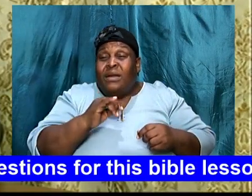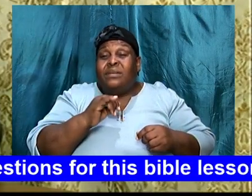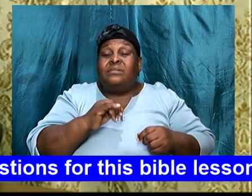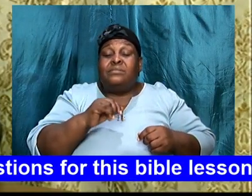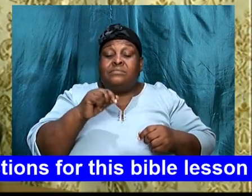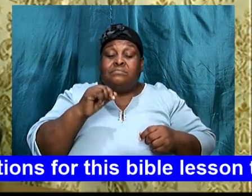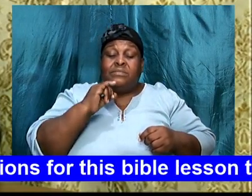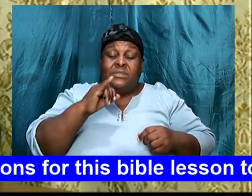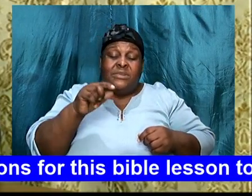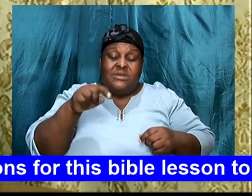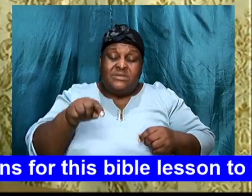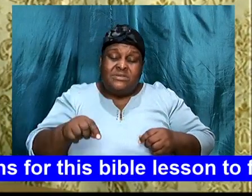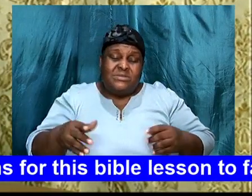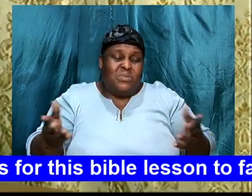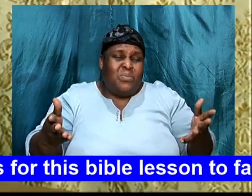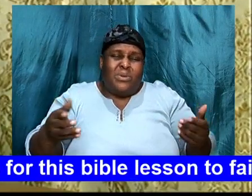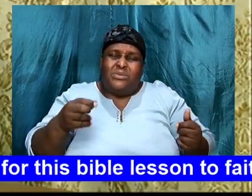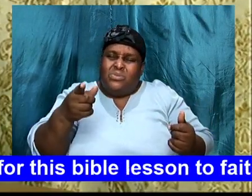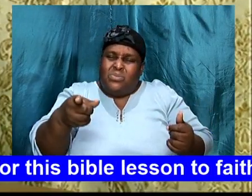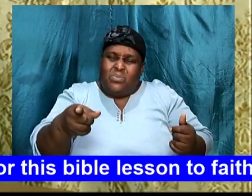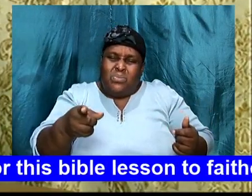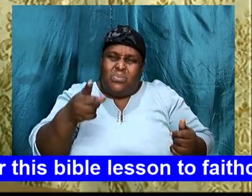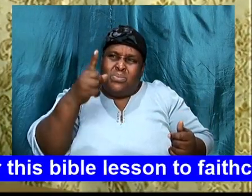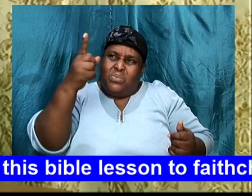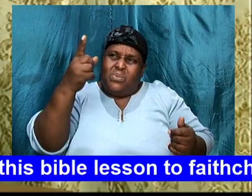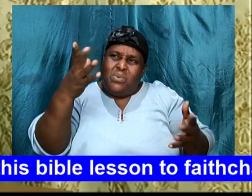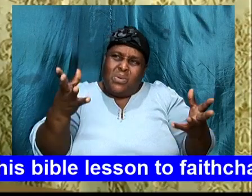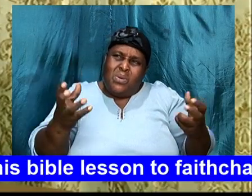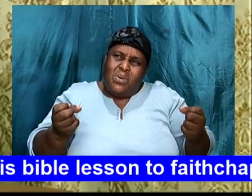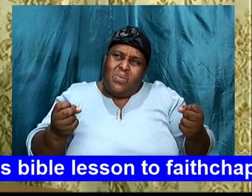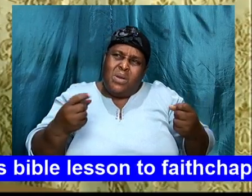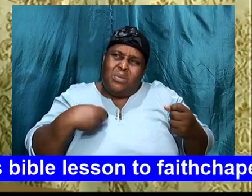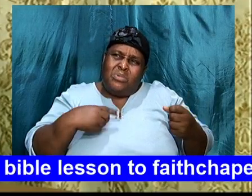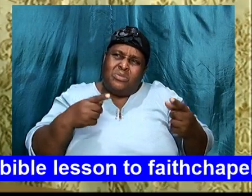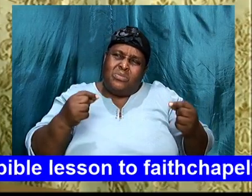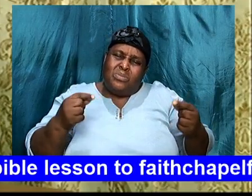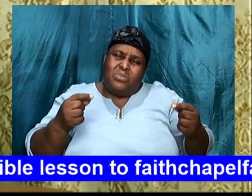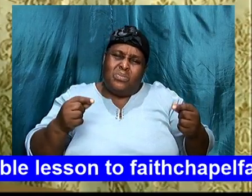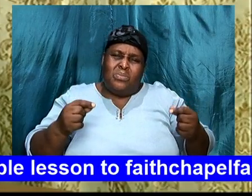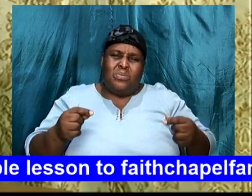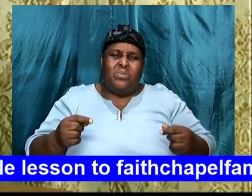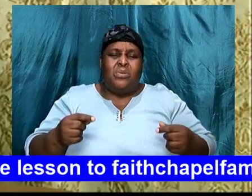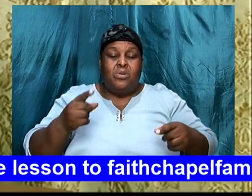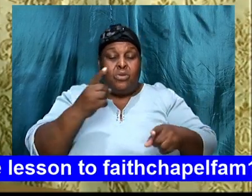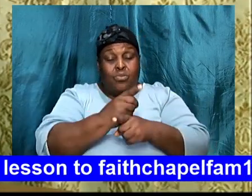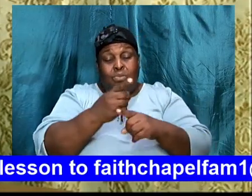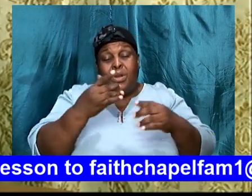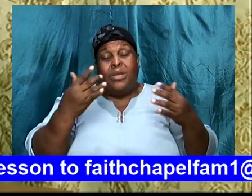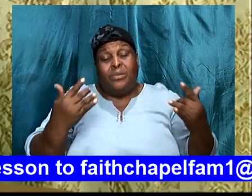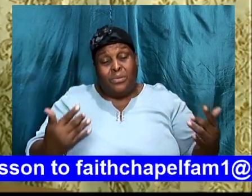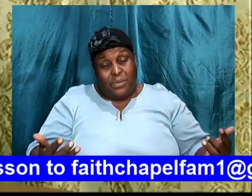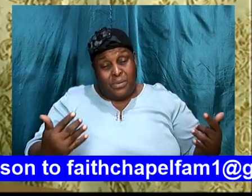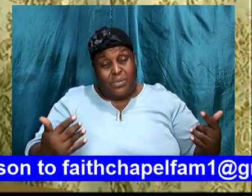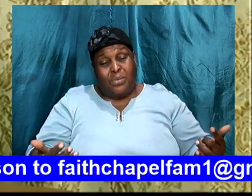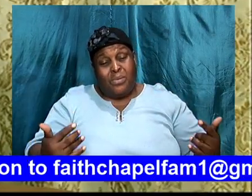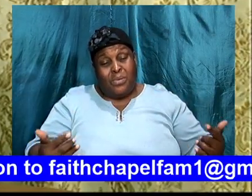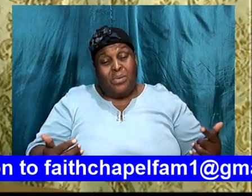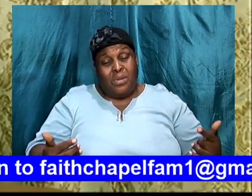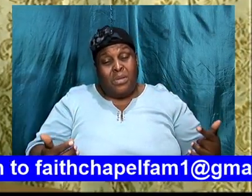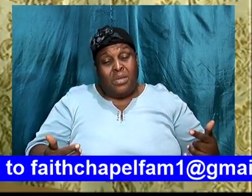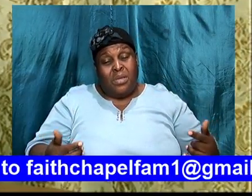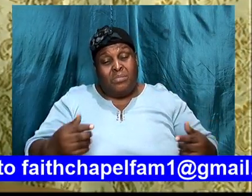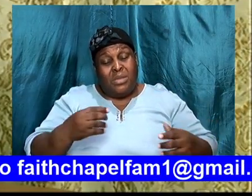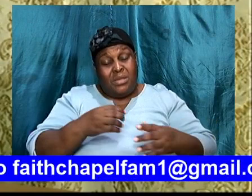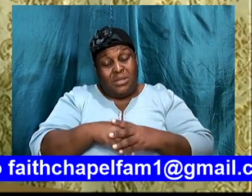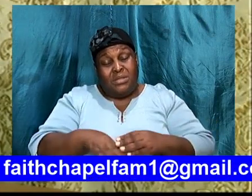you would have me to do? And let me just say this, right now, I am, in the process, of, you know, doing some business,